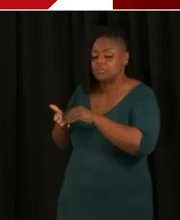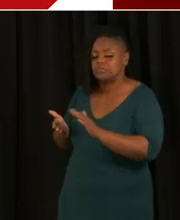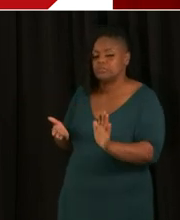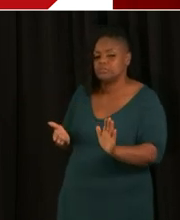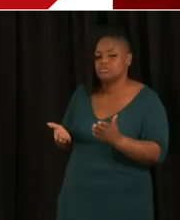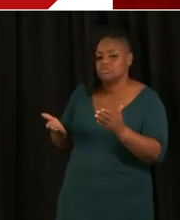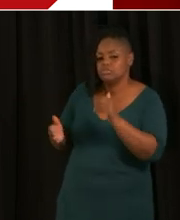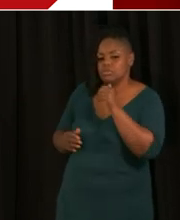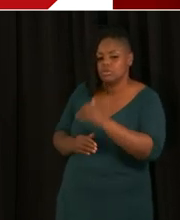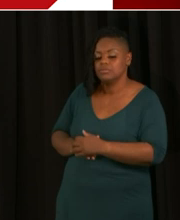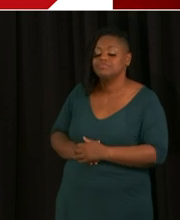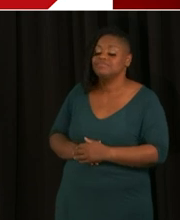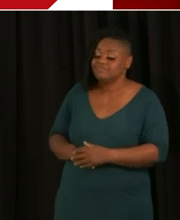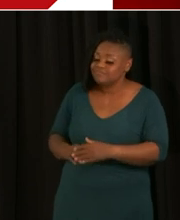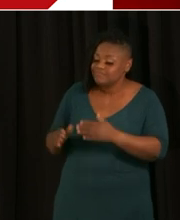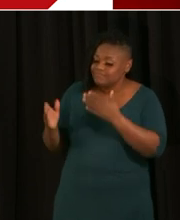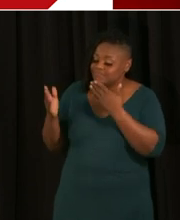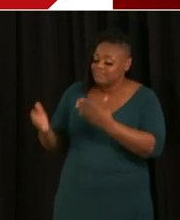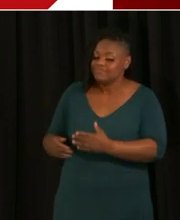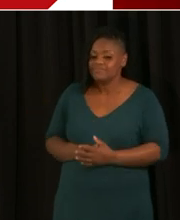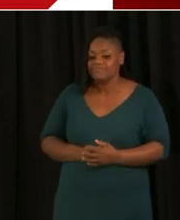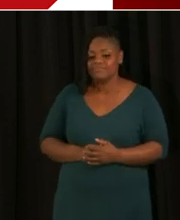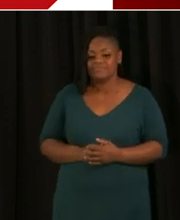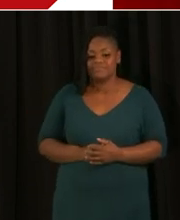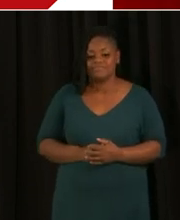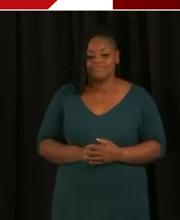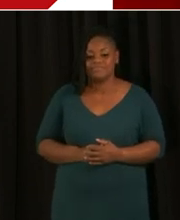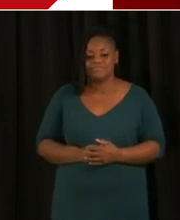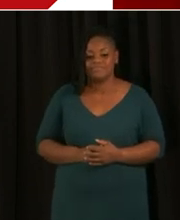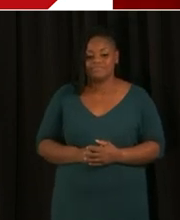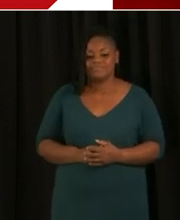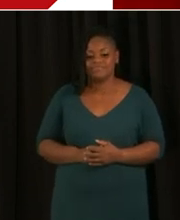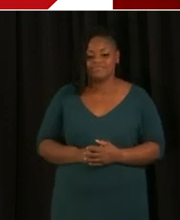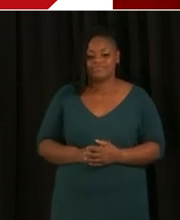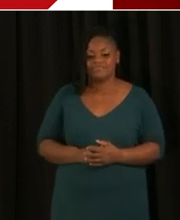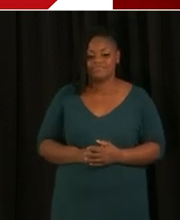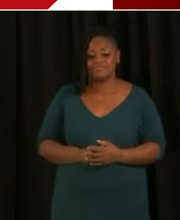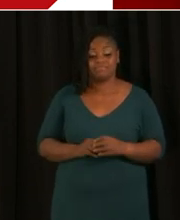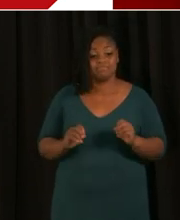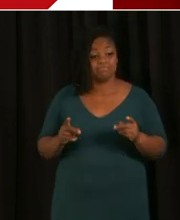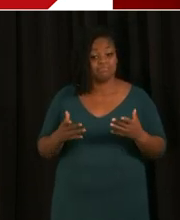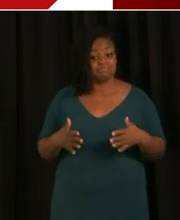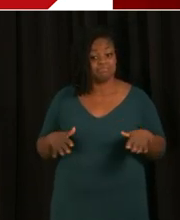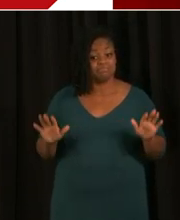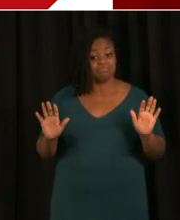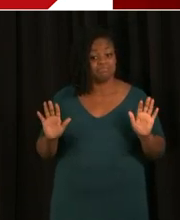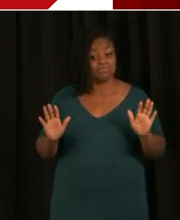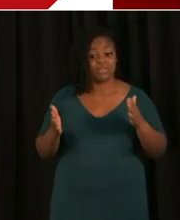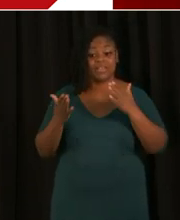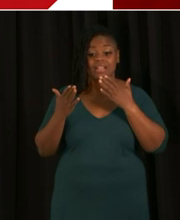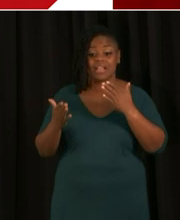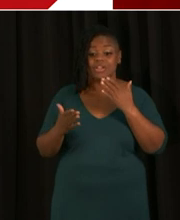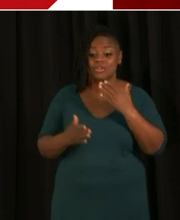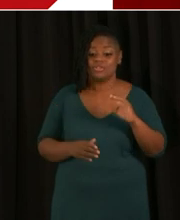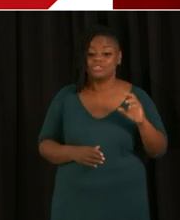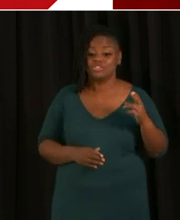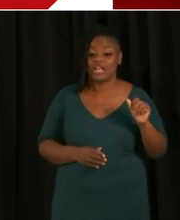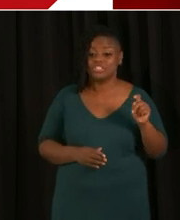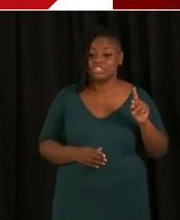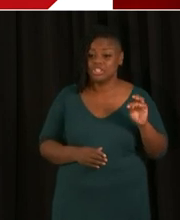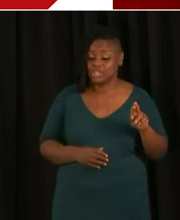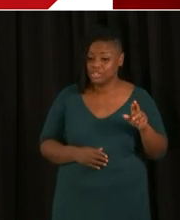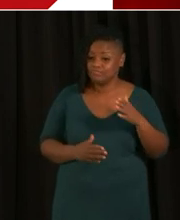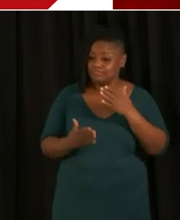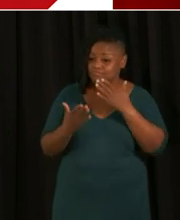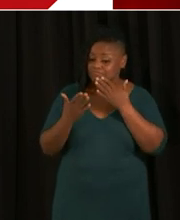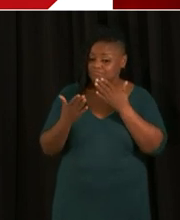Thank you, Chancellor. All right. Well, it looks like that is our questions for this evening. So I want to thank Chancellor Louis Farabee, as well